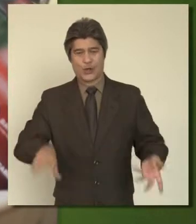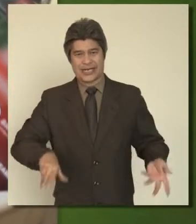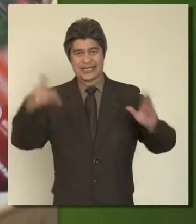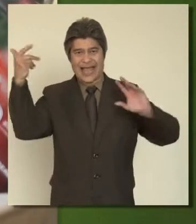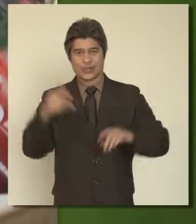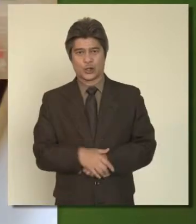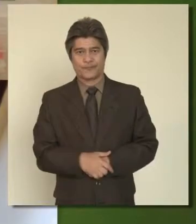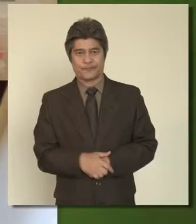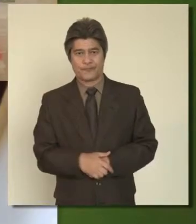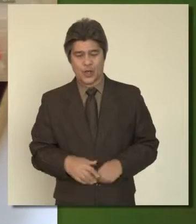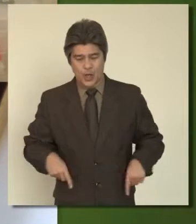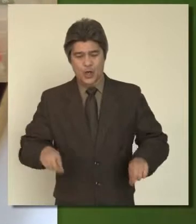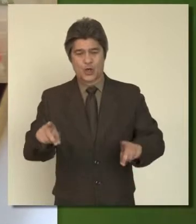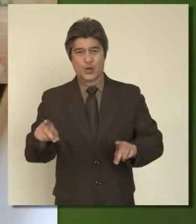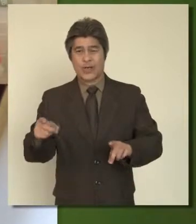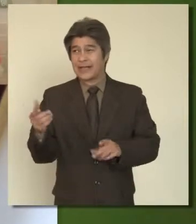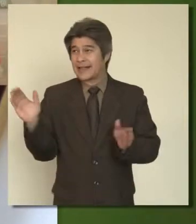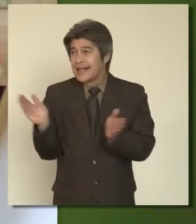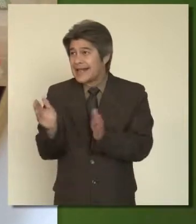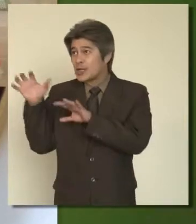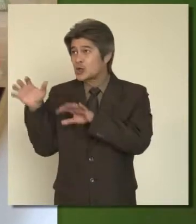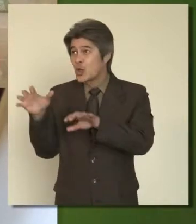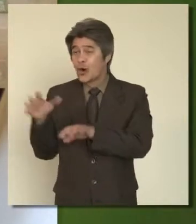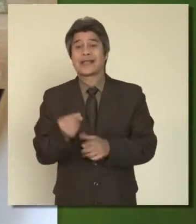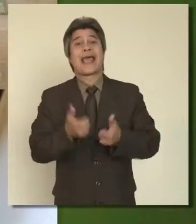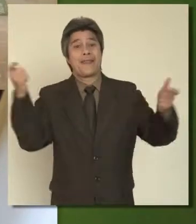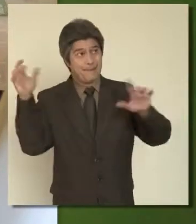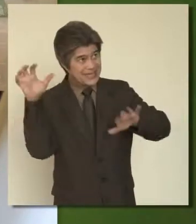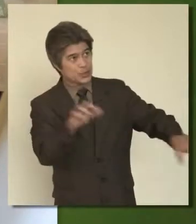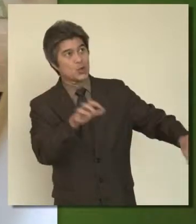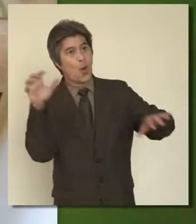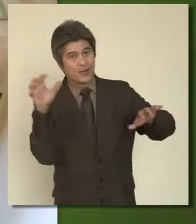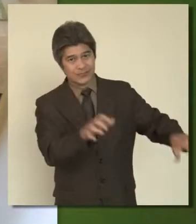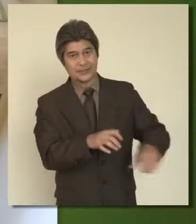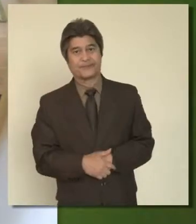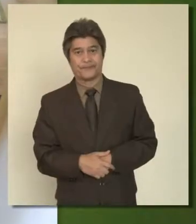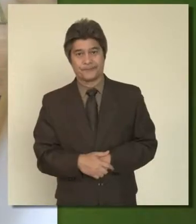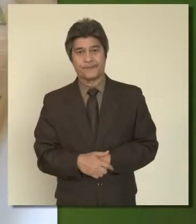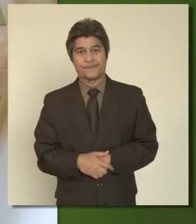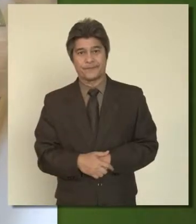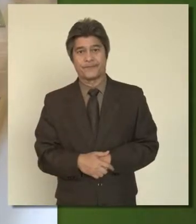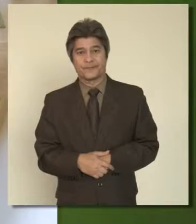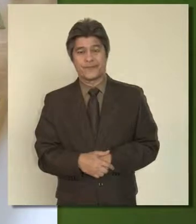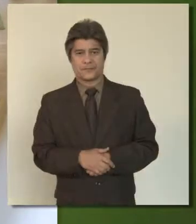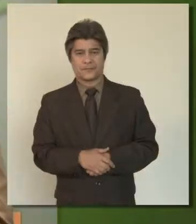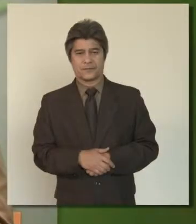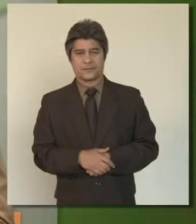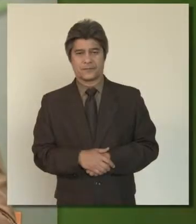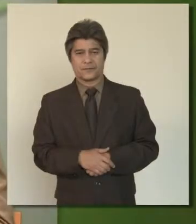yourself during disaster, during the little storms and the big storms.